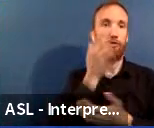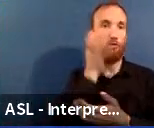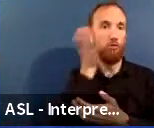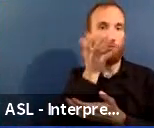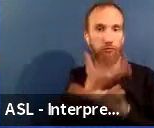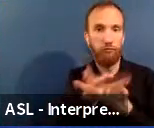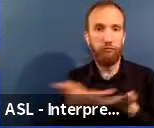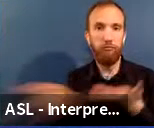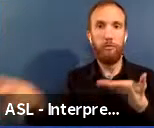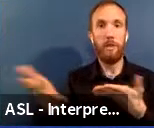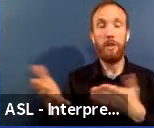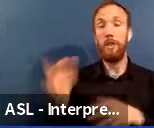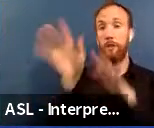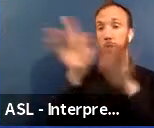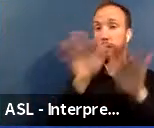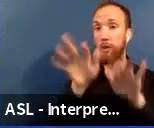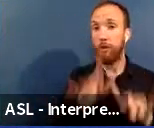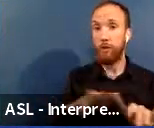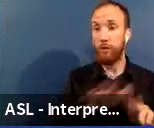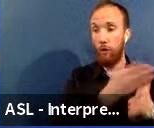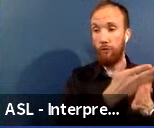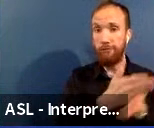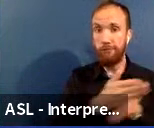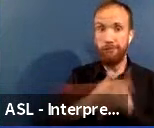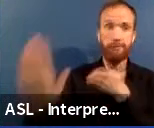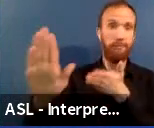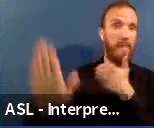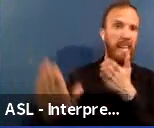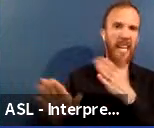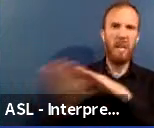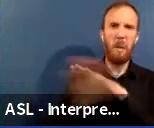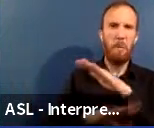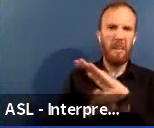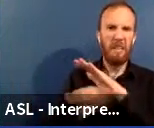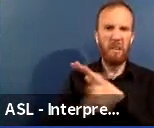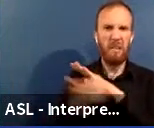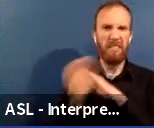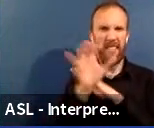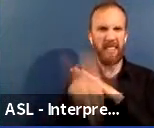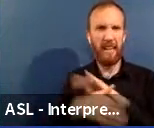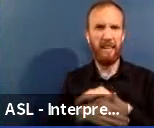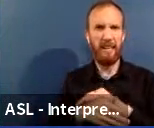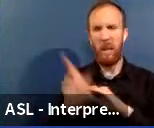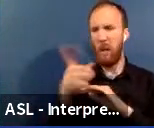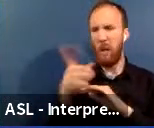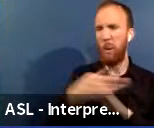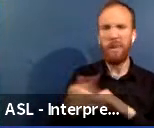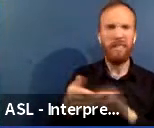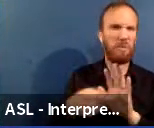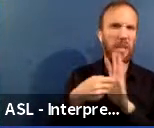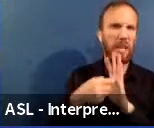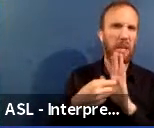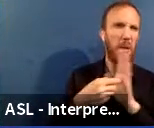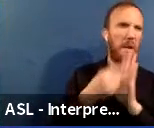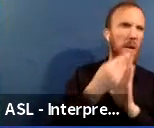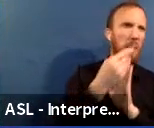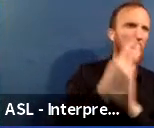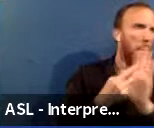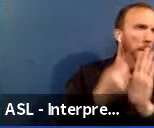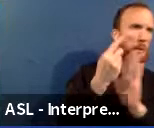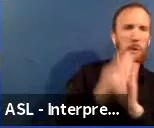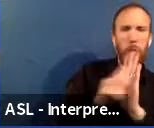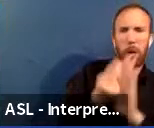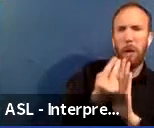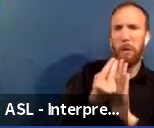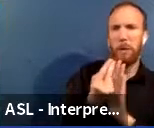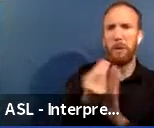and basic facility upkeep. Those durations are only a few hours to a few days. Since CPS cannot afford